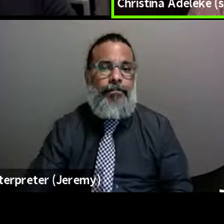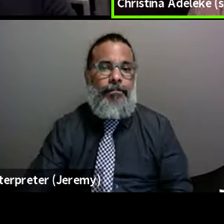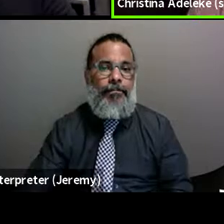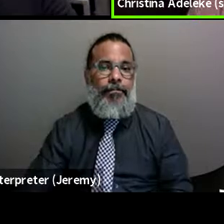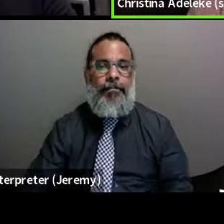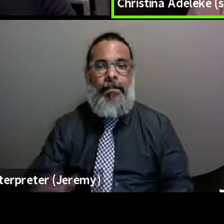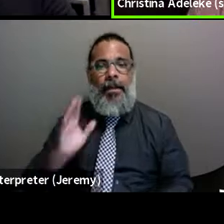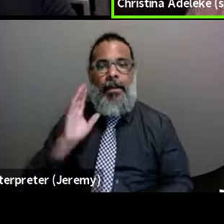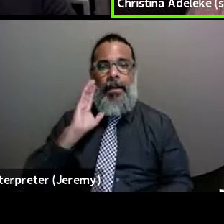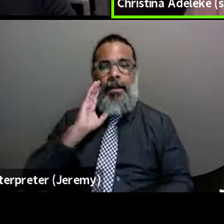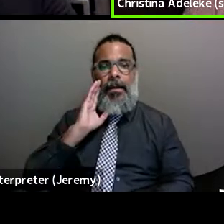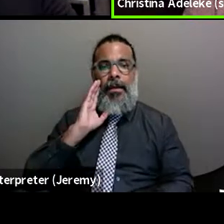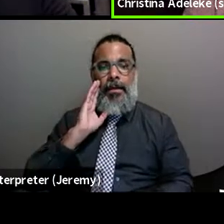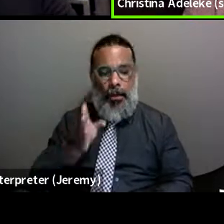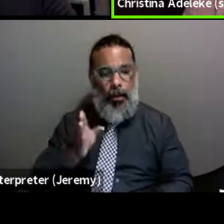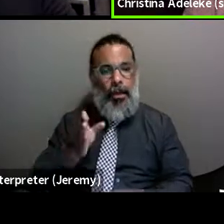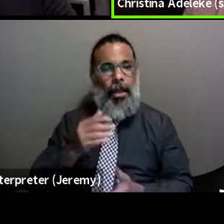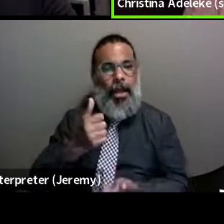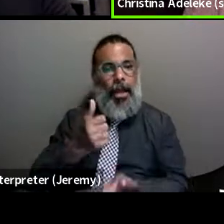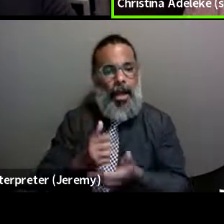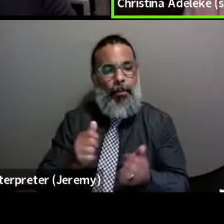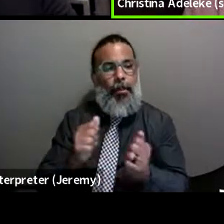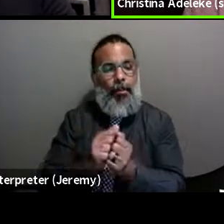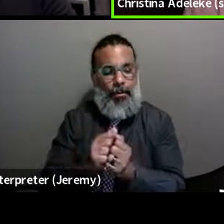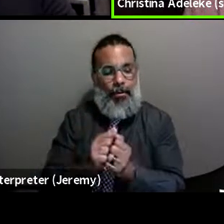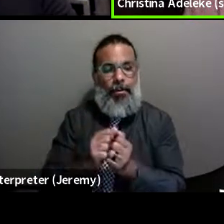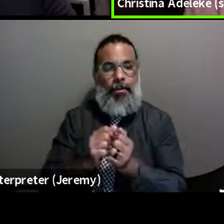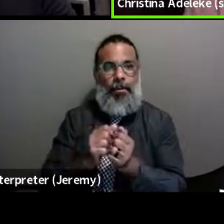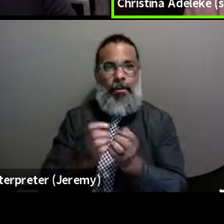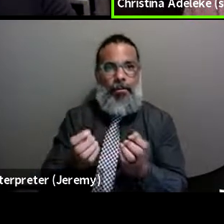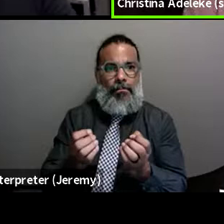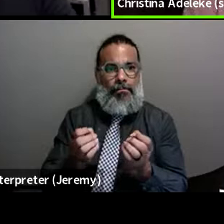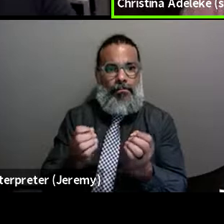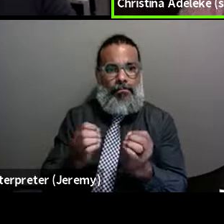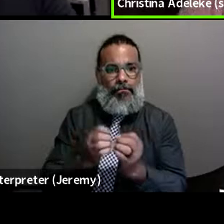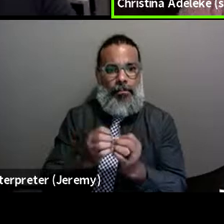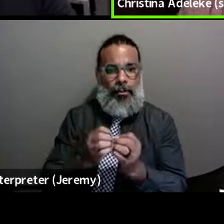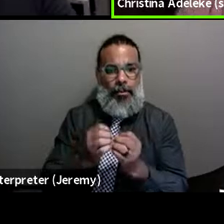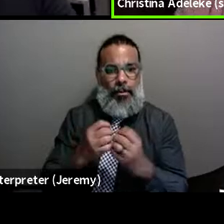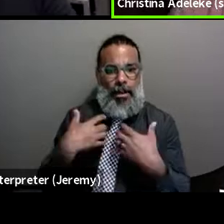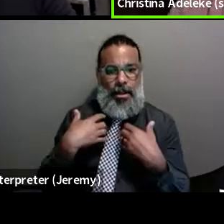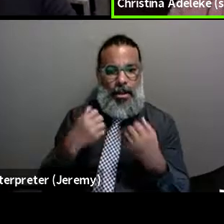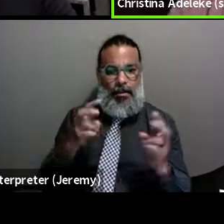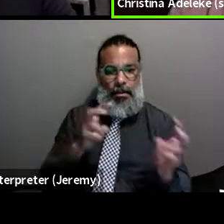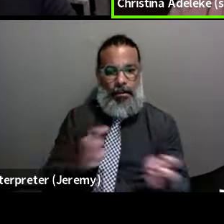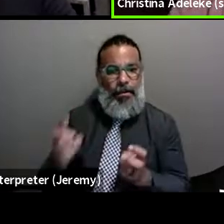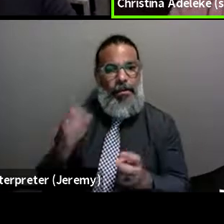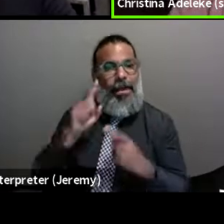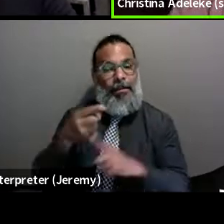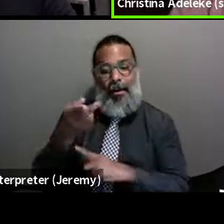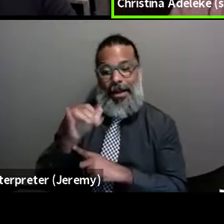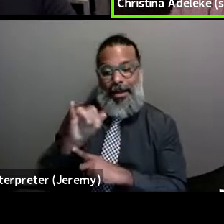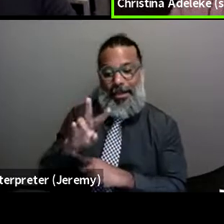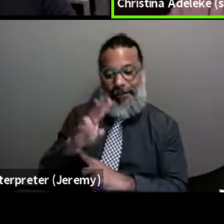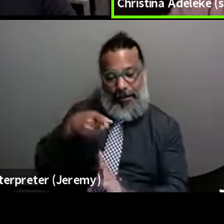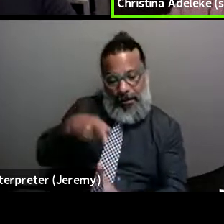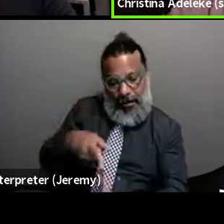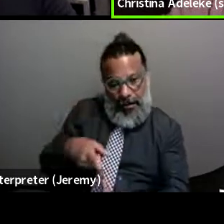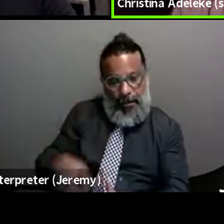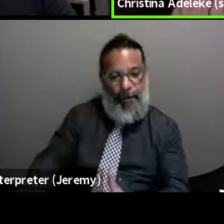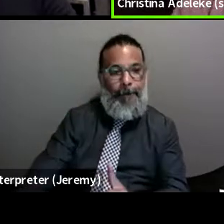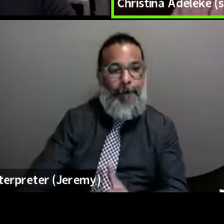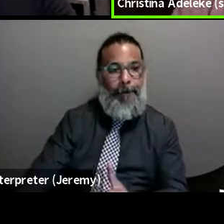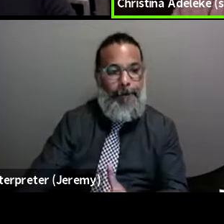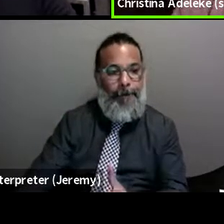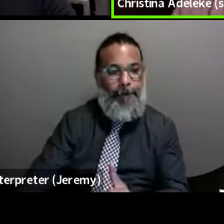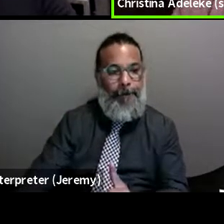outcomes and consequences that exist. I think that when we think about, you know, HIV specifically, you